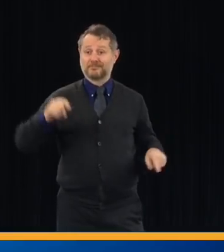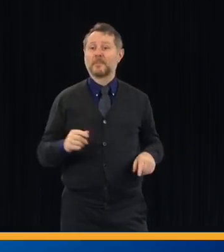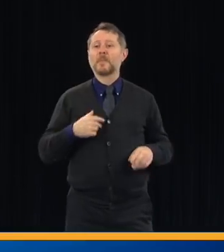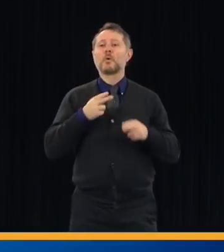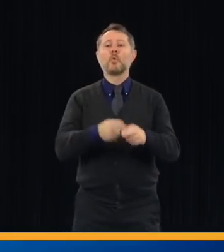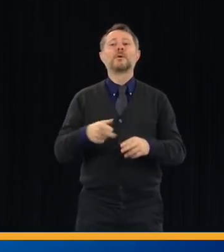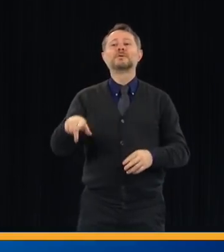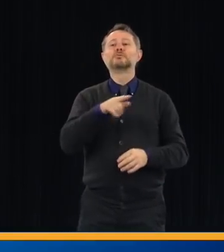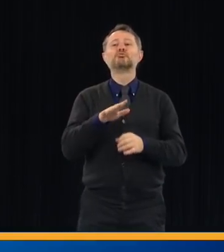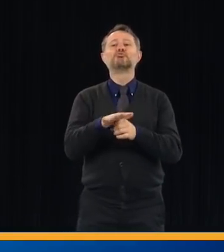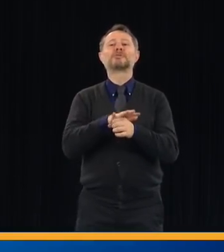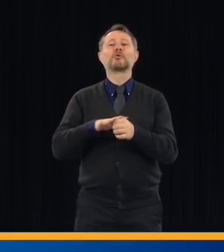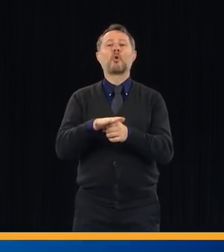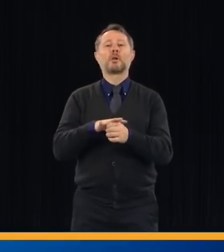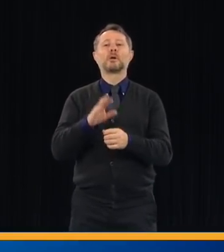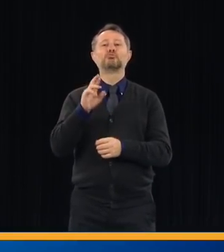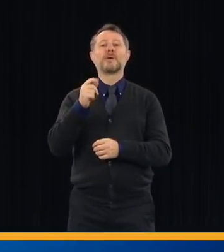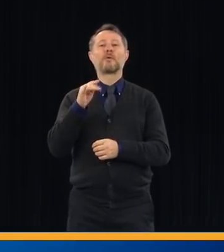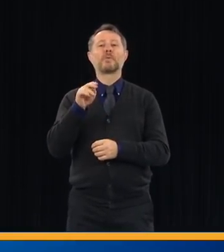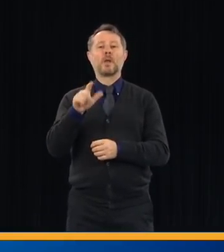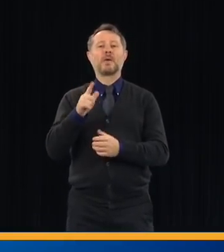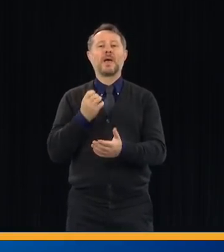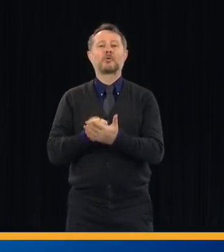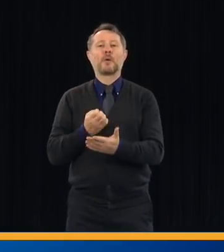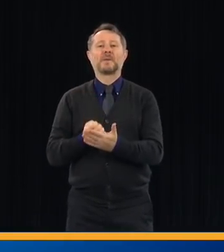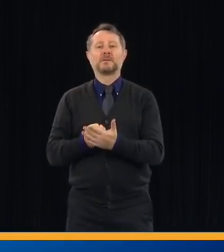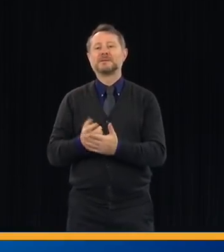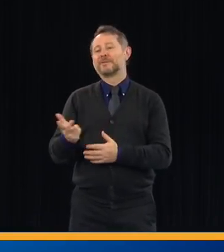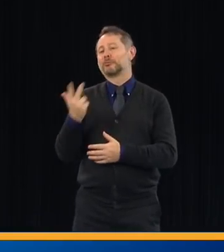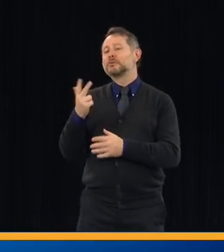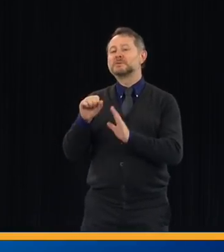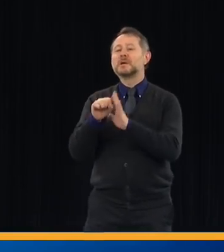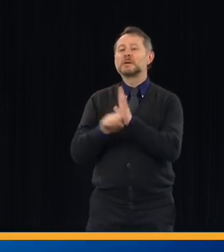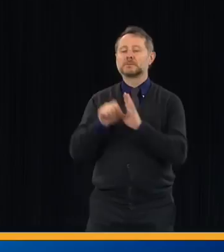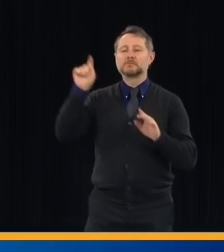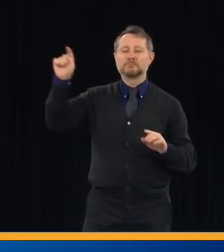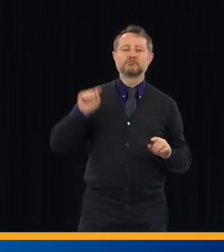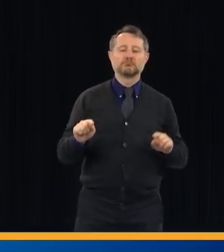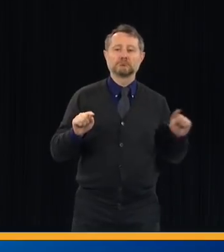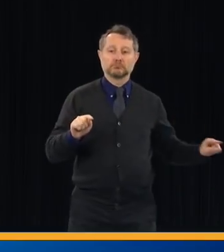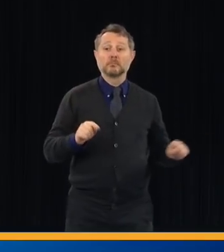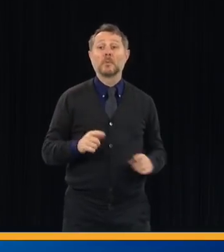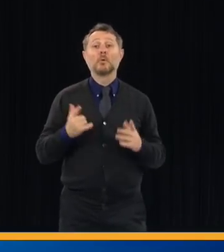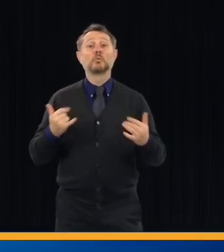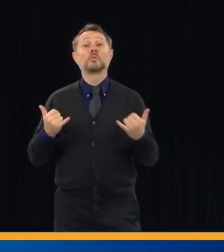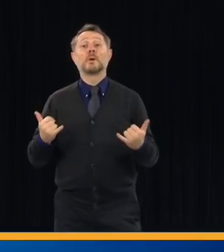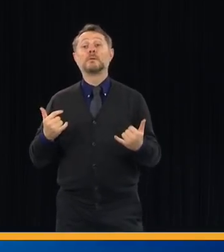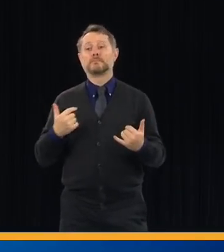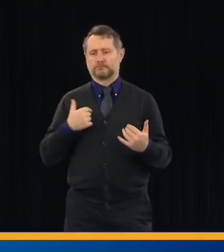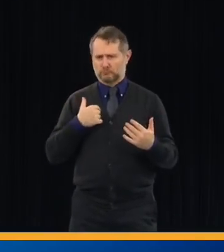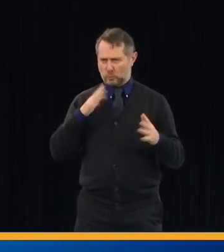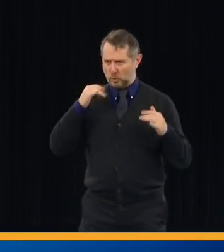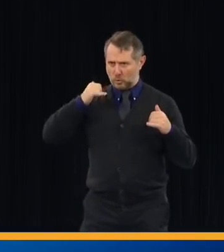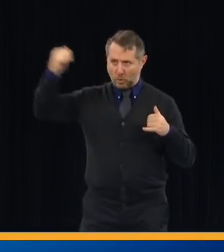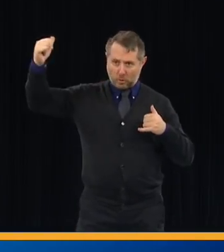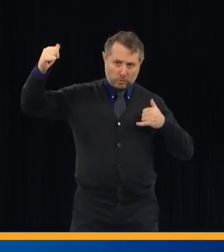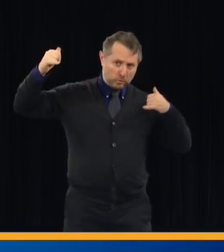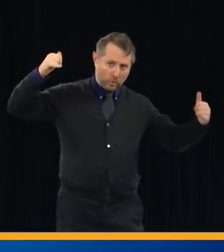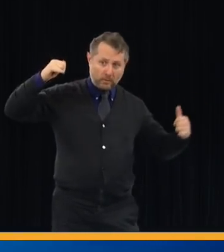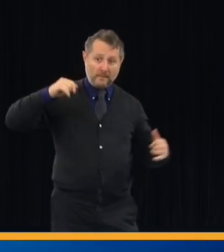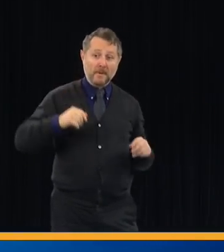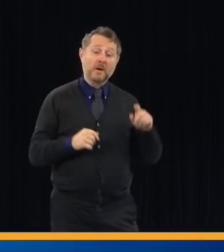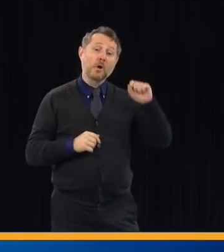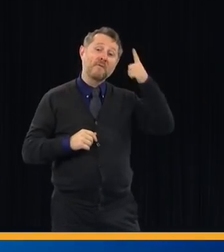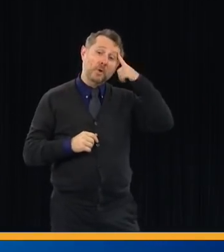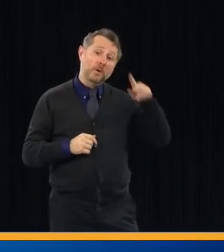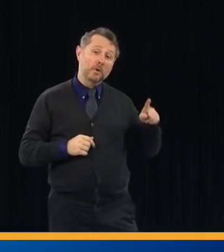I'm going to be speaking with Governor Murphy and Governor Lamont later today on coming up with